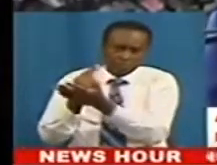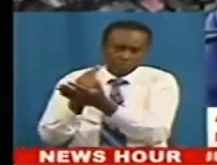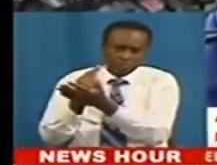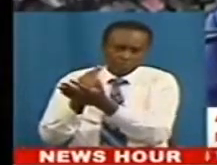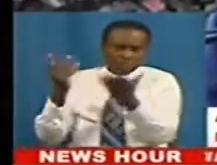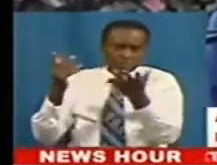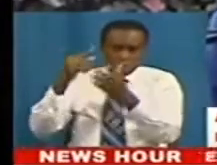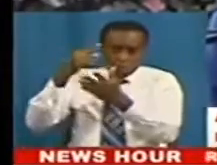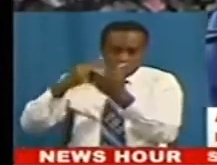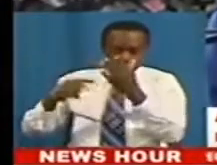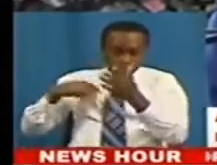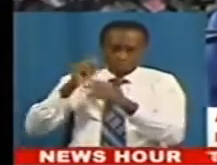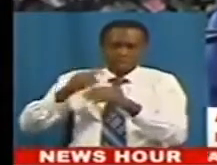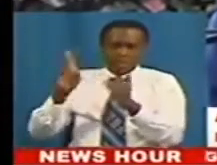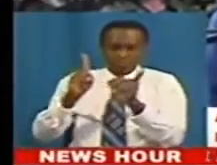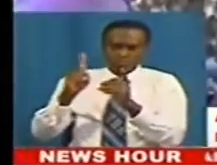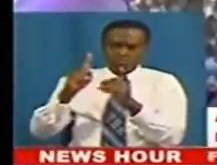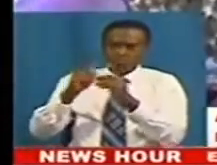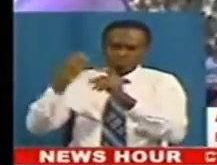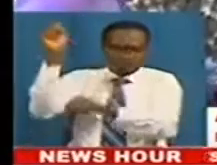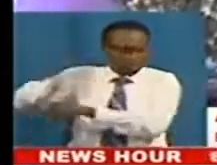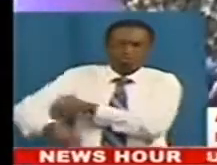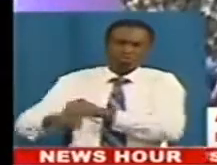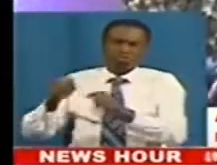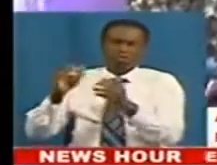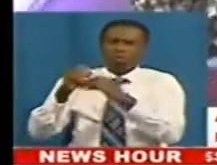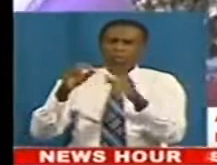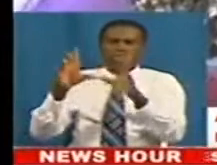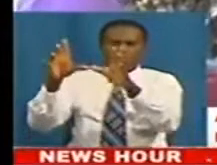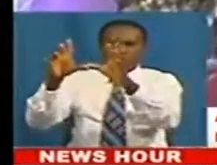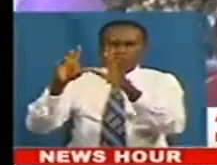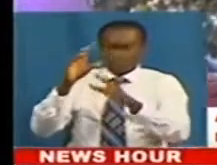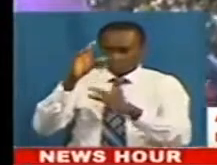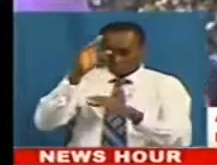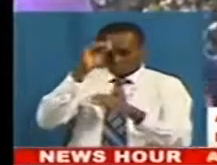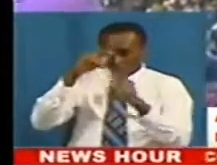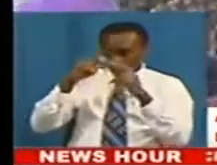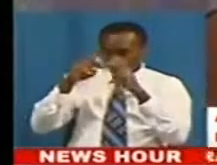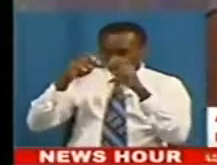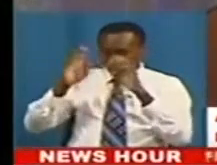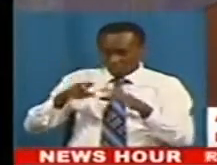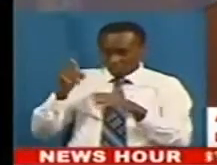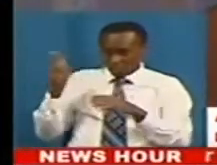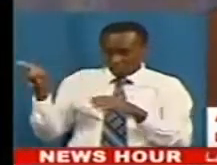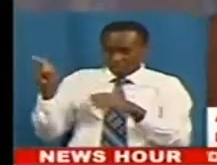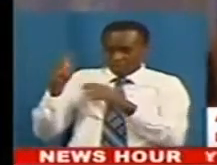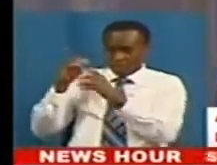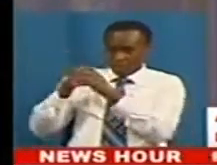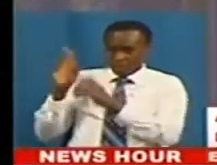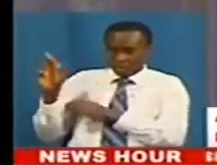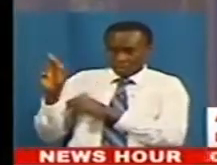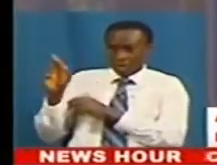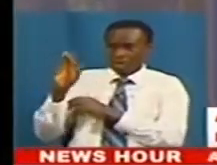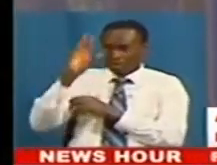Ghana can truly move beyond aid. A researcher at the CSIR Crop Research Institute, Mr.